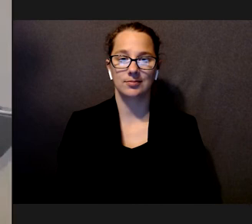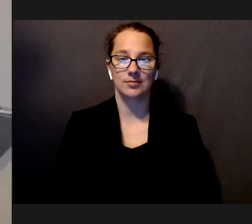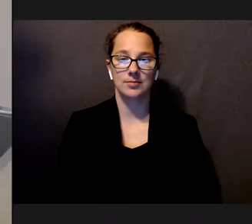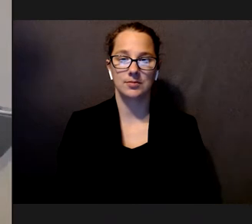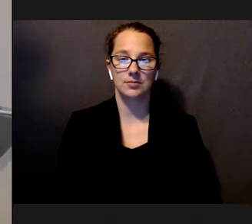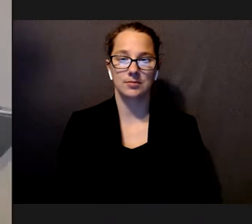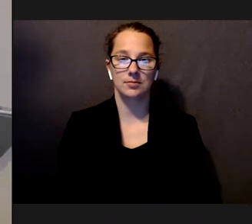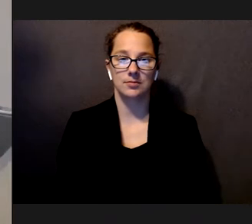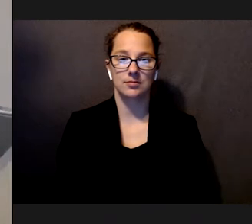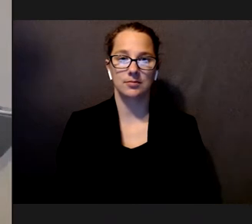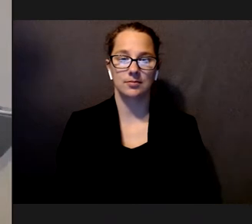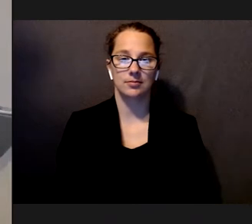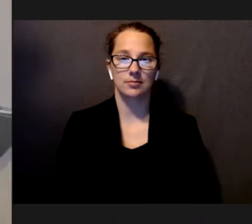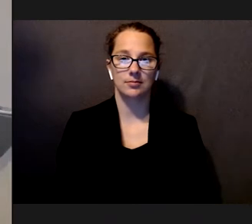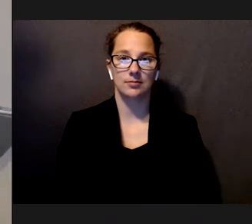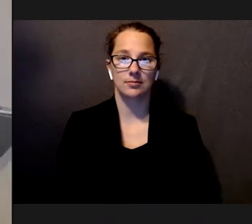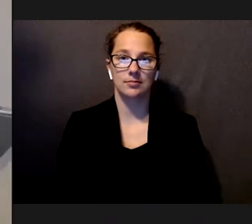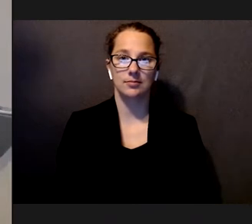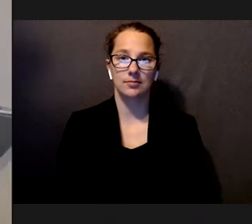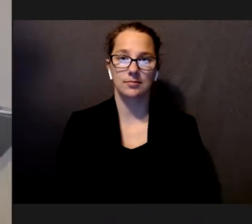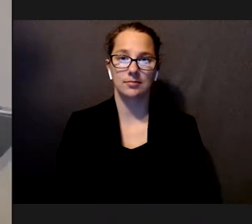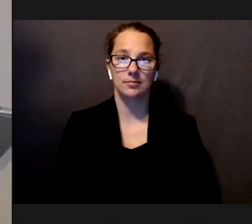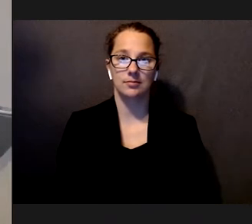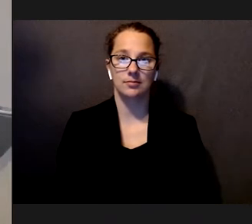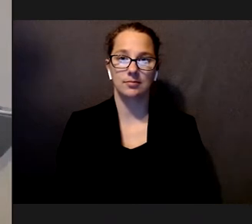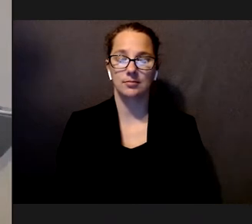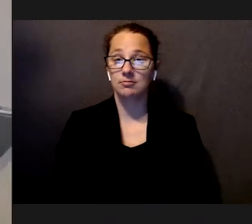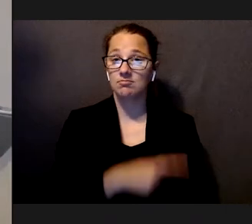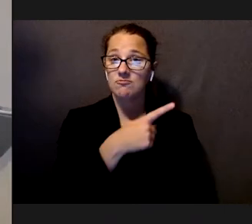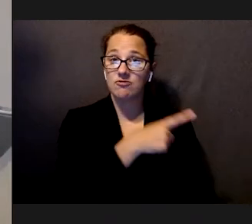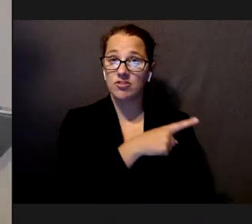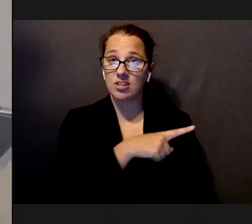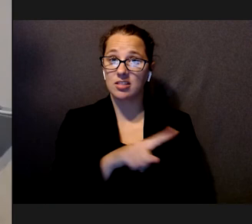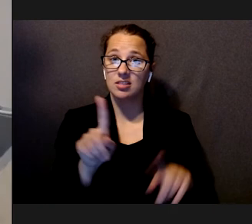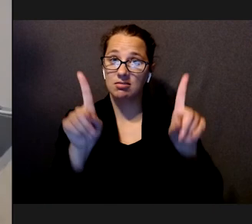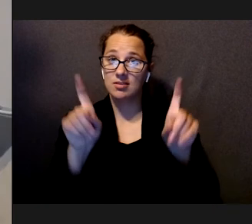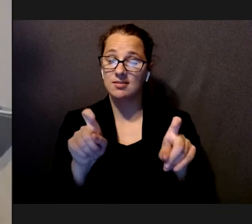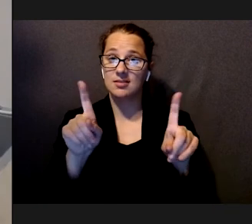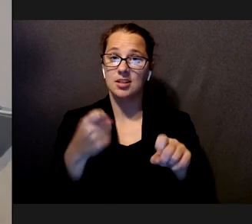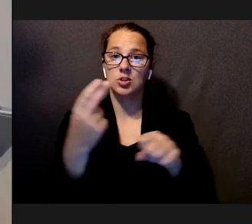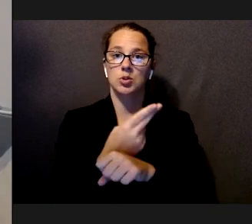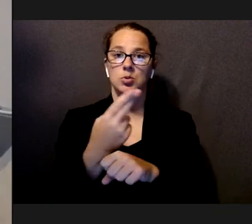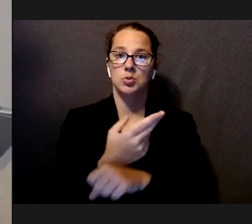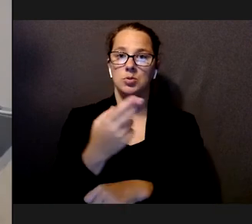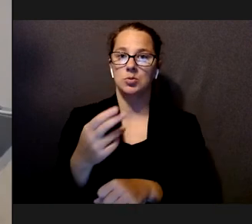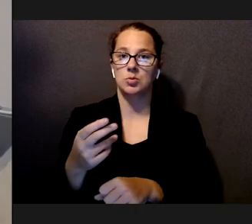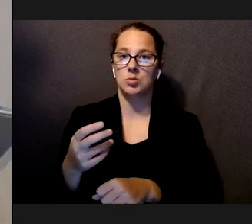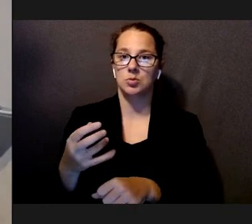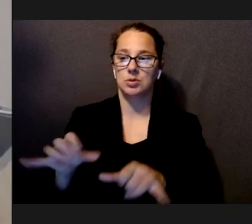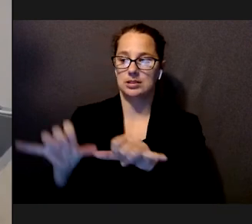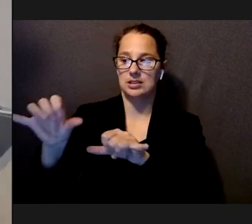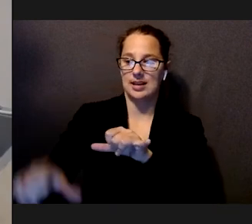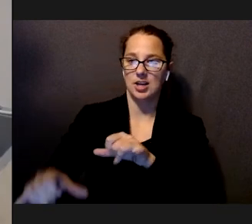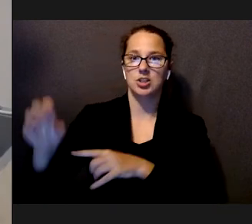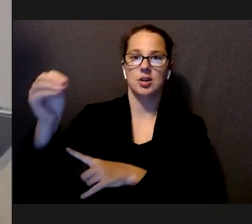But for this particular prototype and evaluation, we use stationary